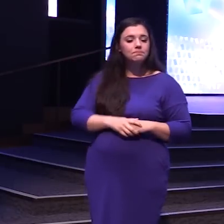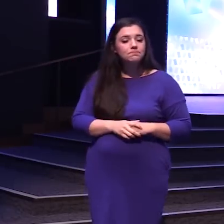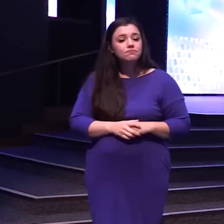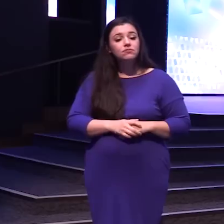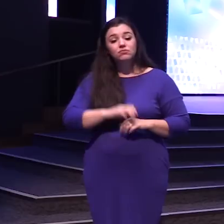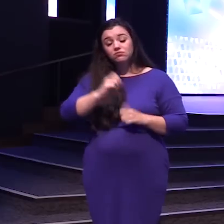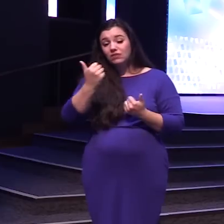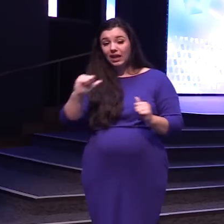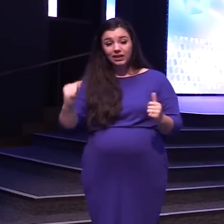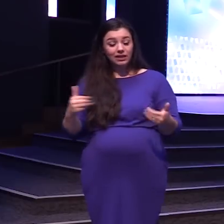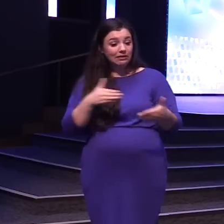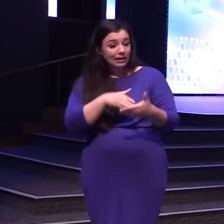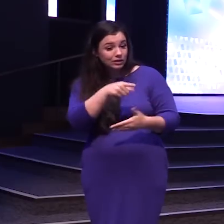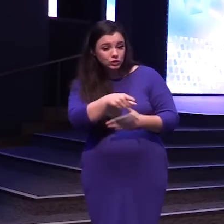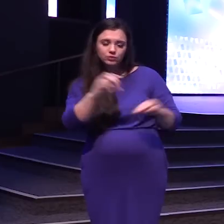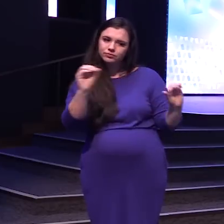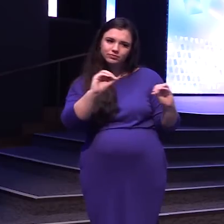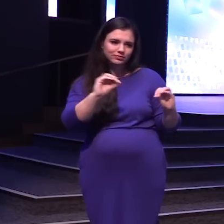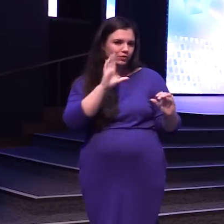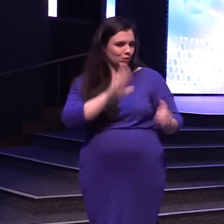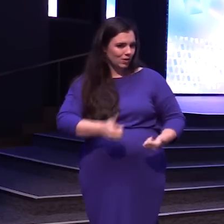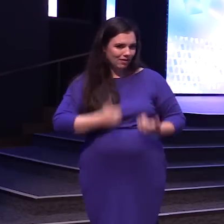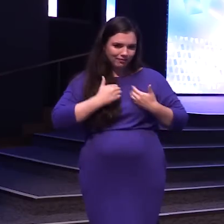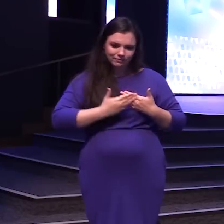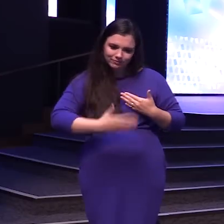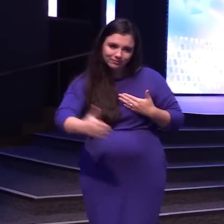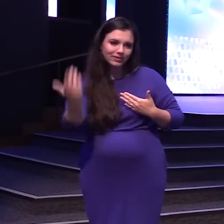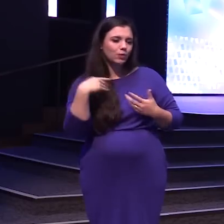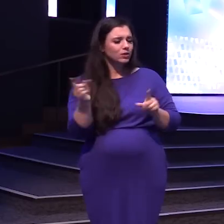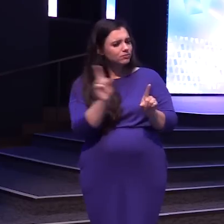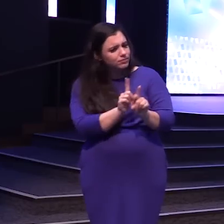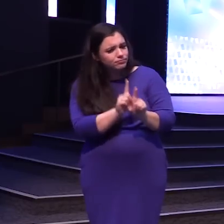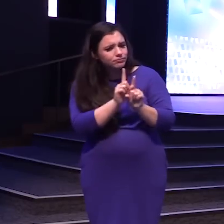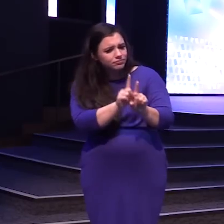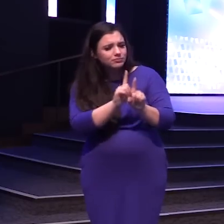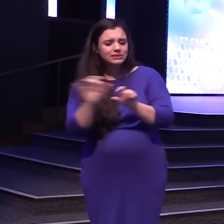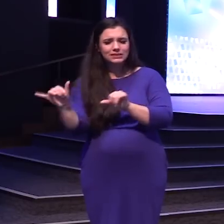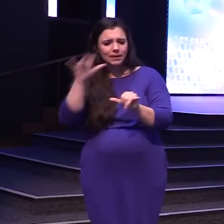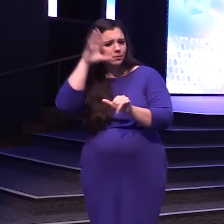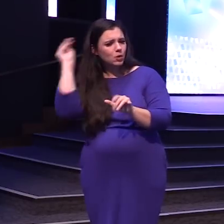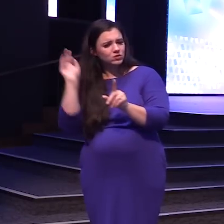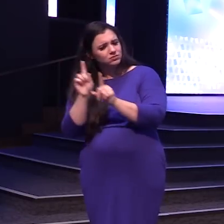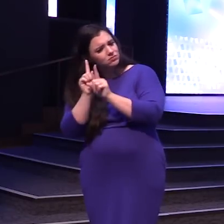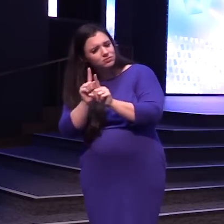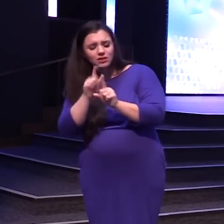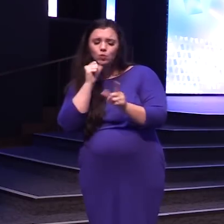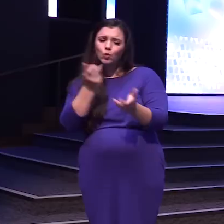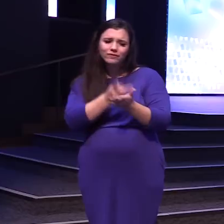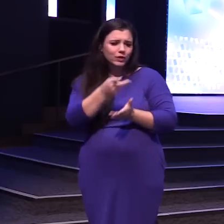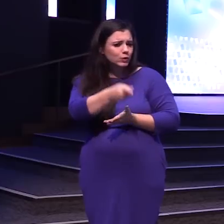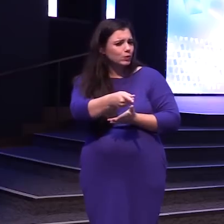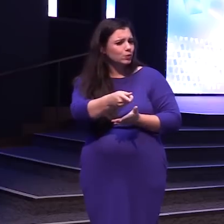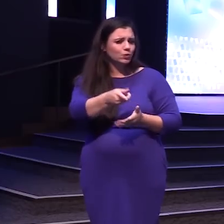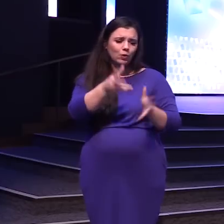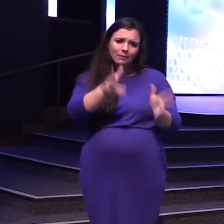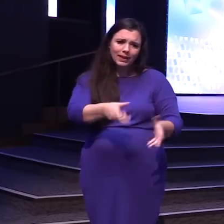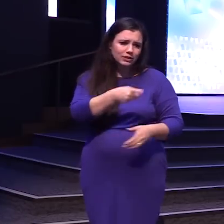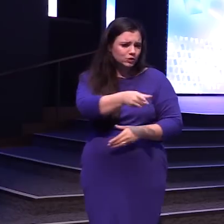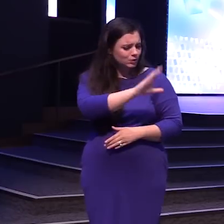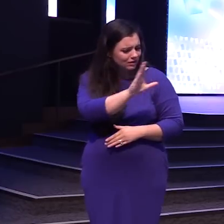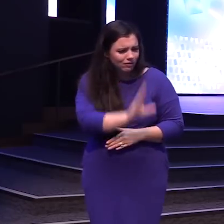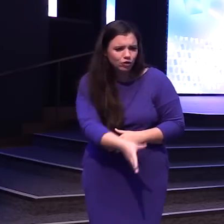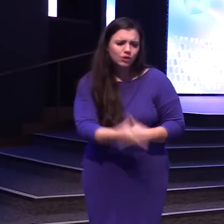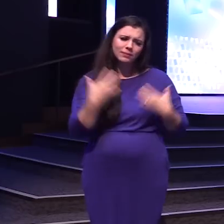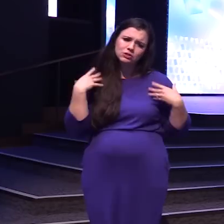able To stand against you As long as you live For I will be with you As I was with Moses I will not fail you Or abandon you Be strong